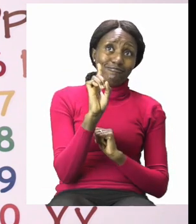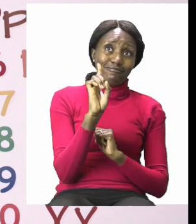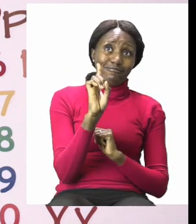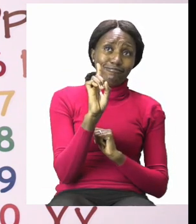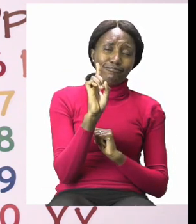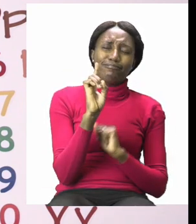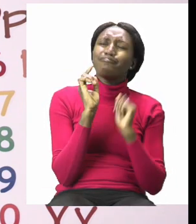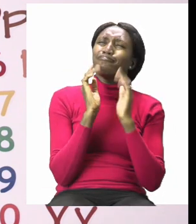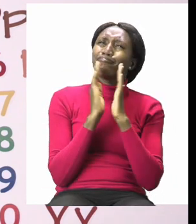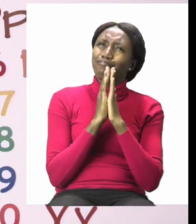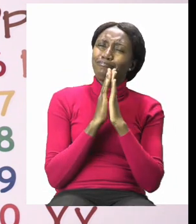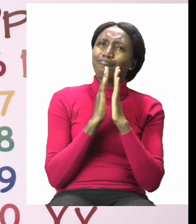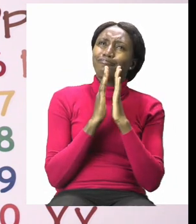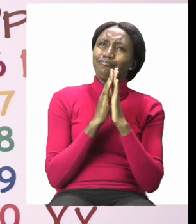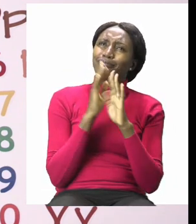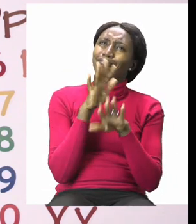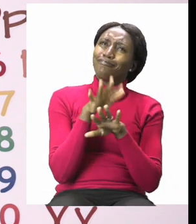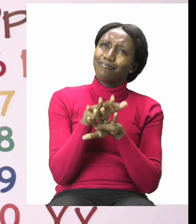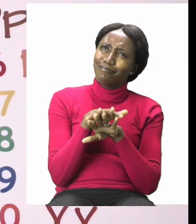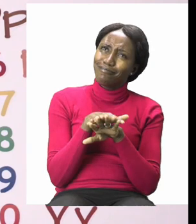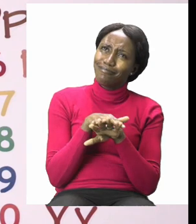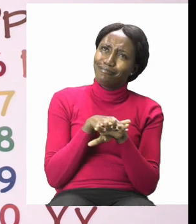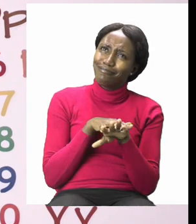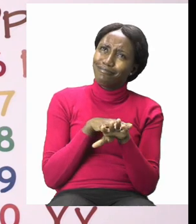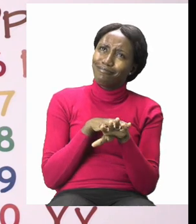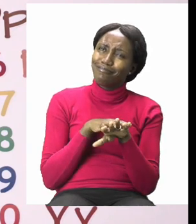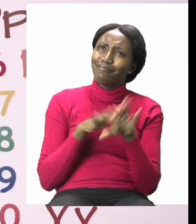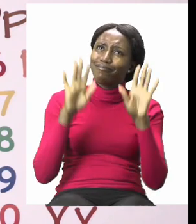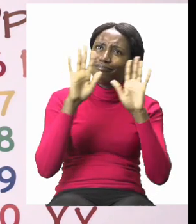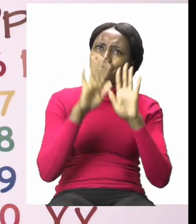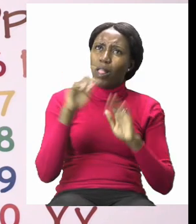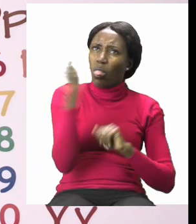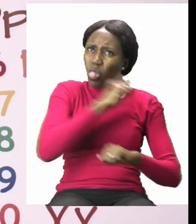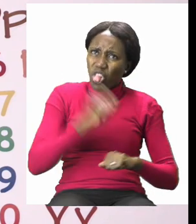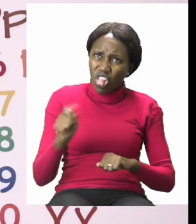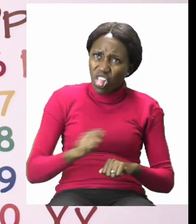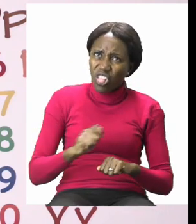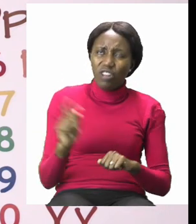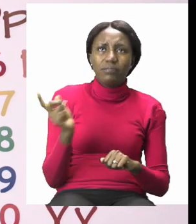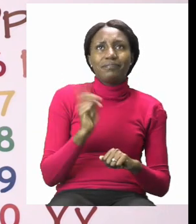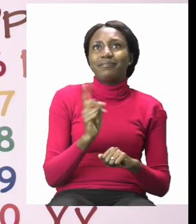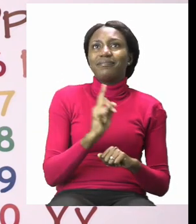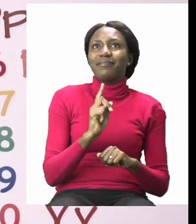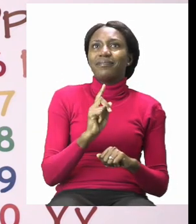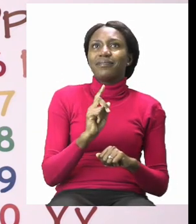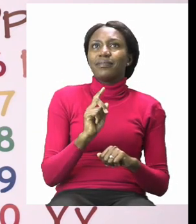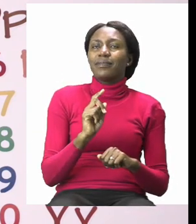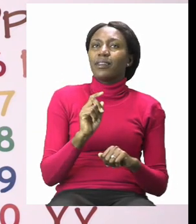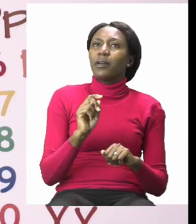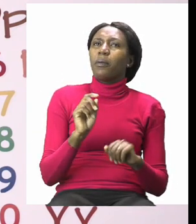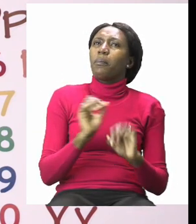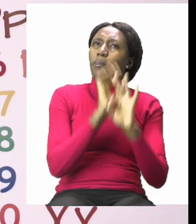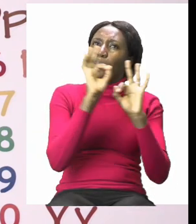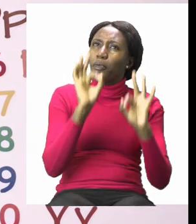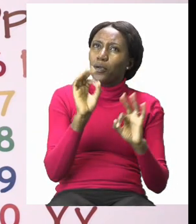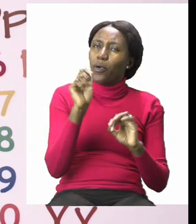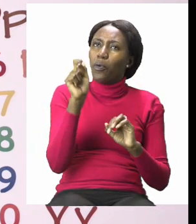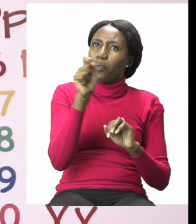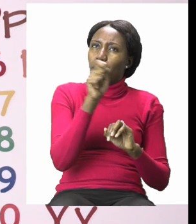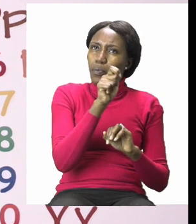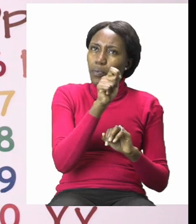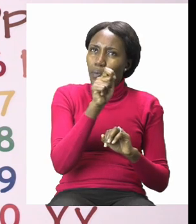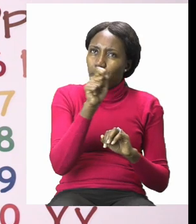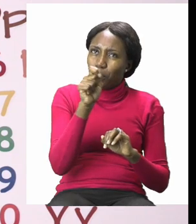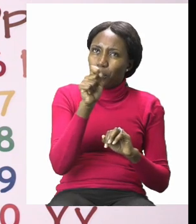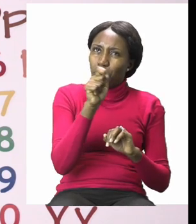time remember the rules of colouring and when you are done tell someone about the rule of crossing the road